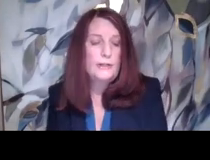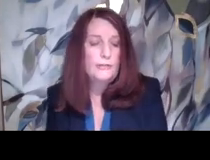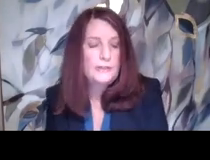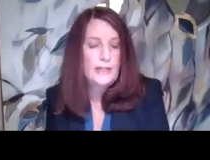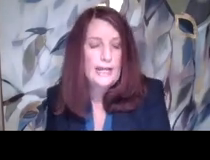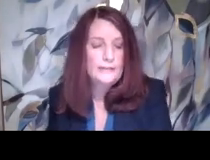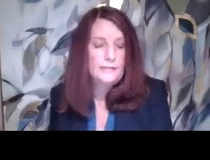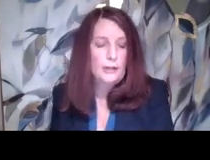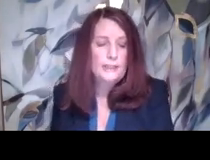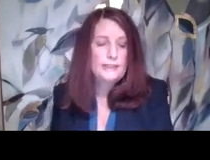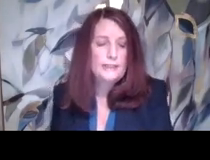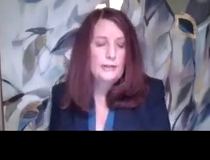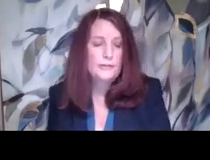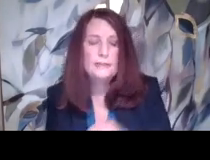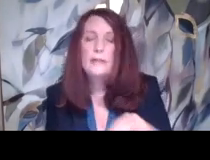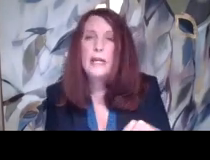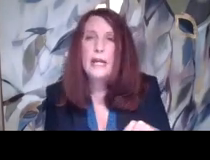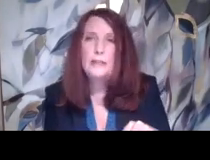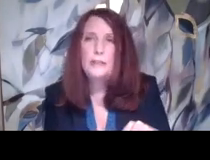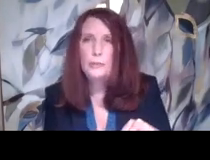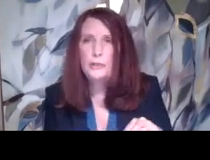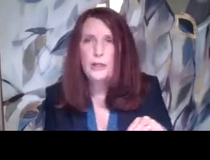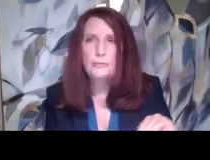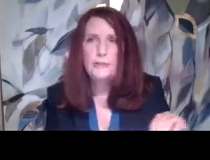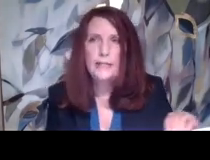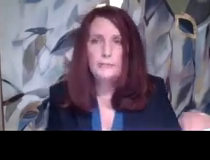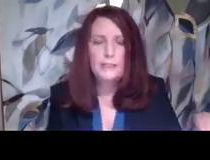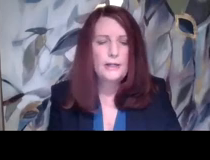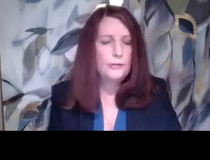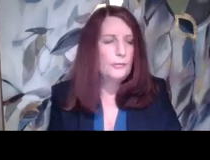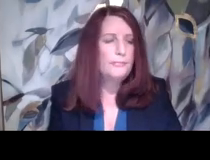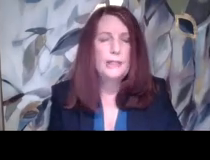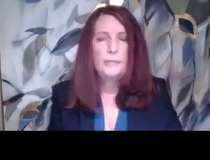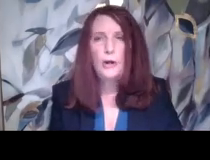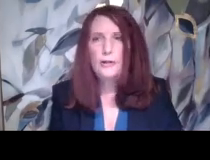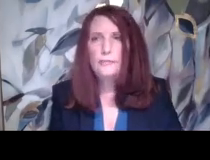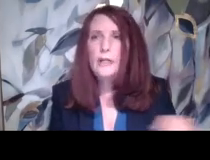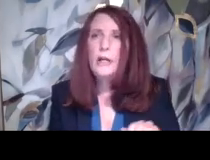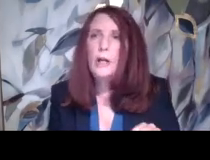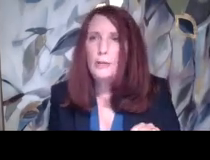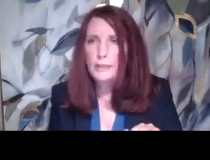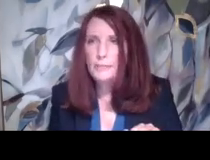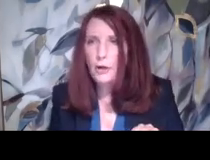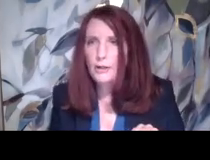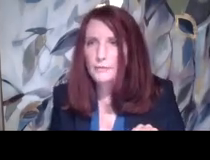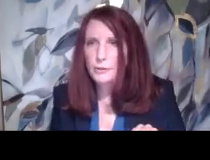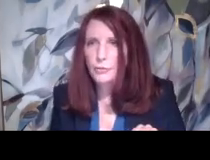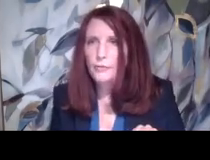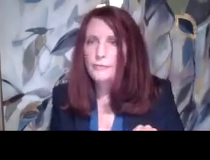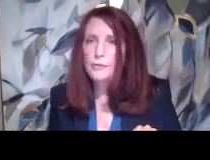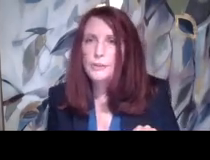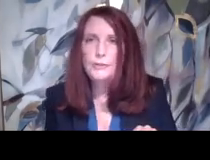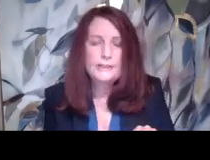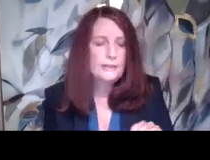career skills and development skills and yearbook club that can be another big part of a big part of